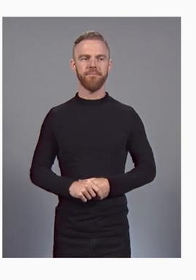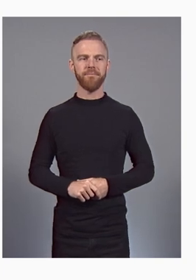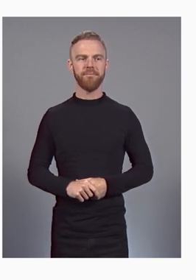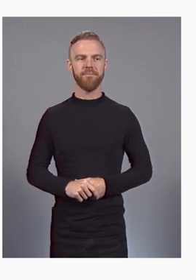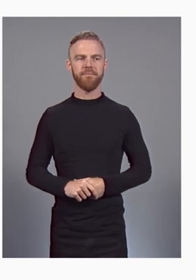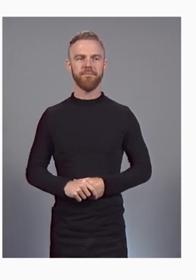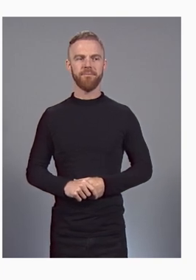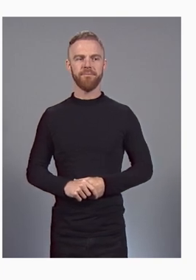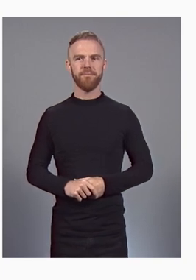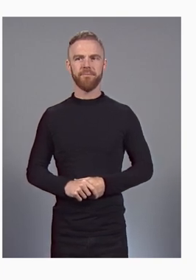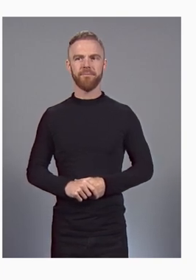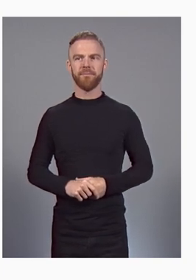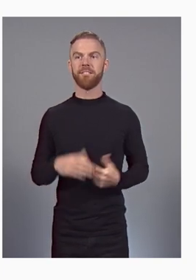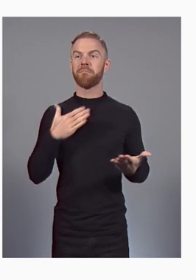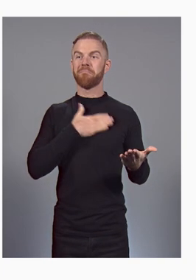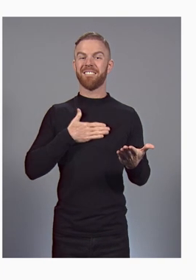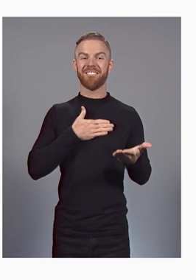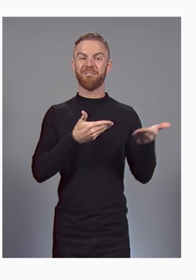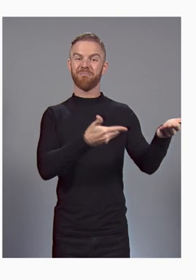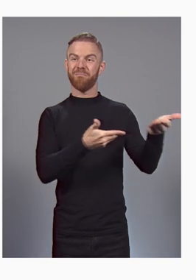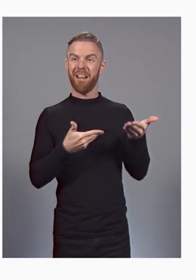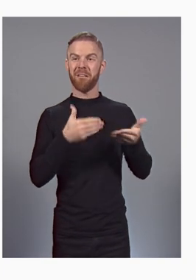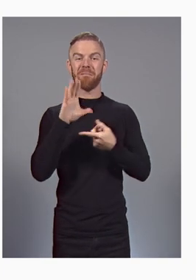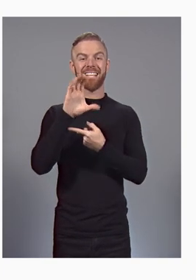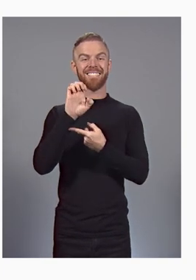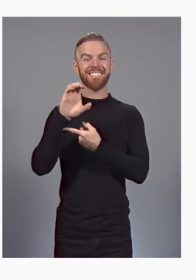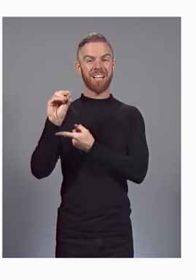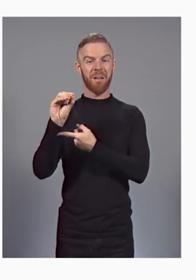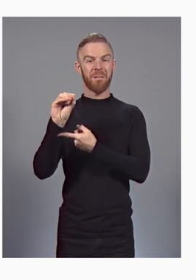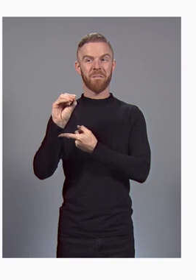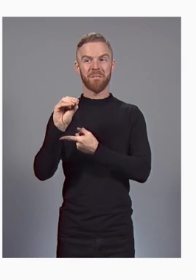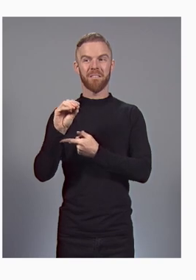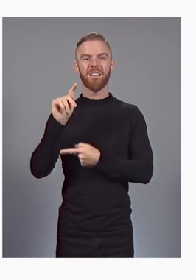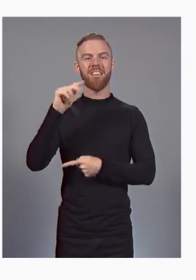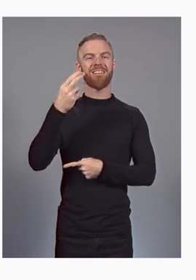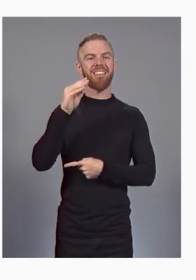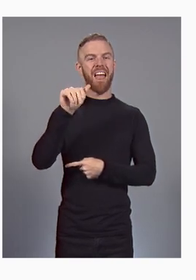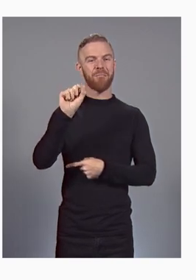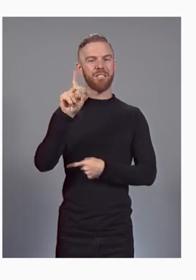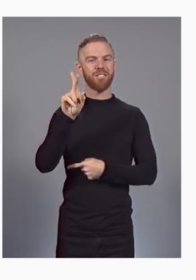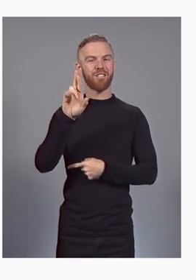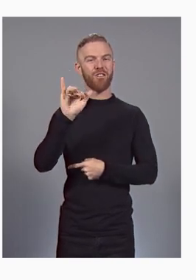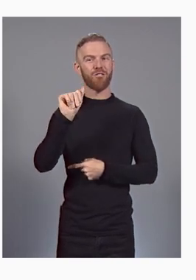Please welcome our CEO of Google Cloud, Thomas Kurian.